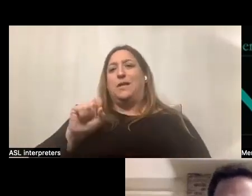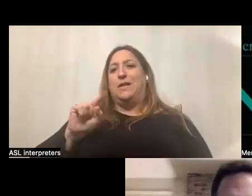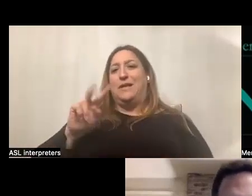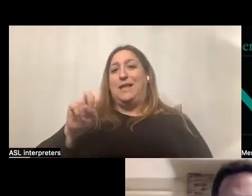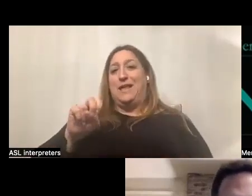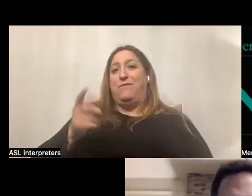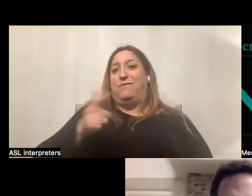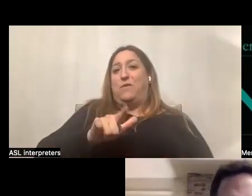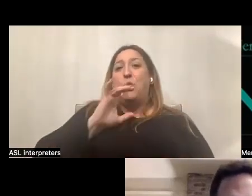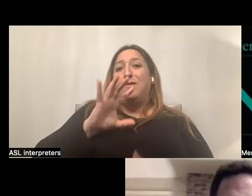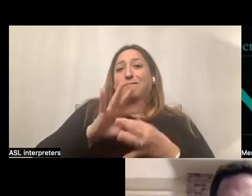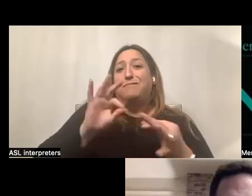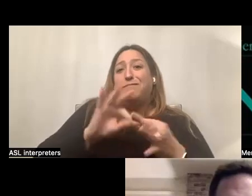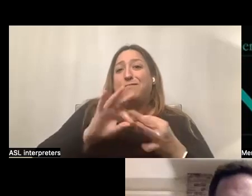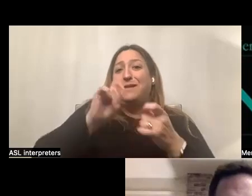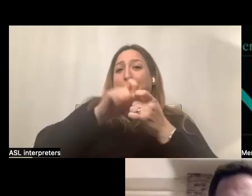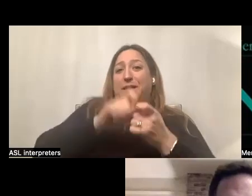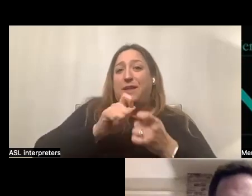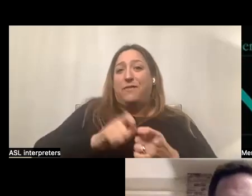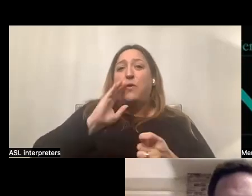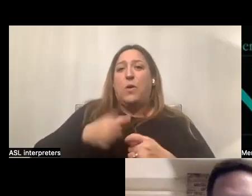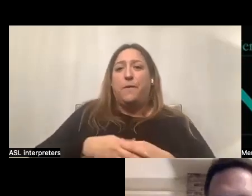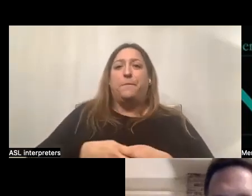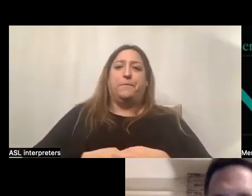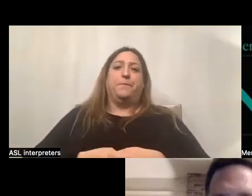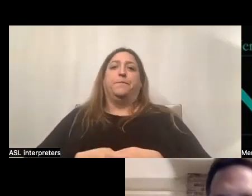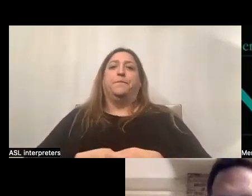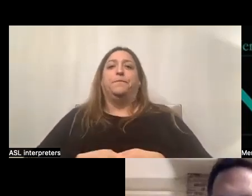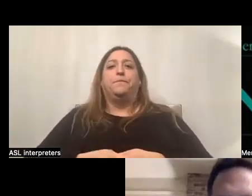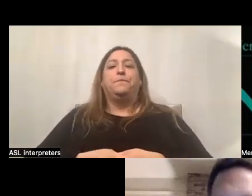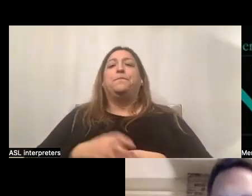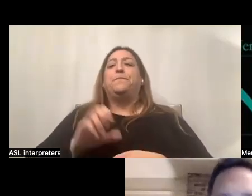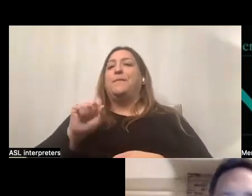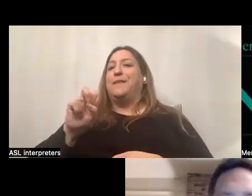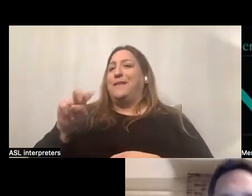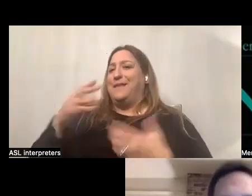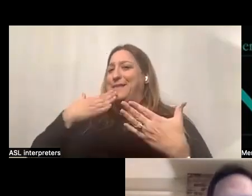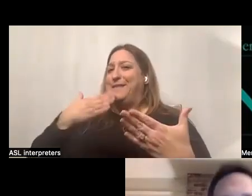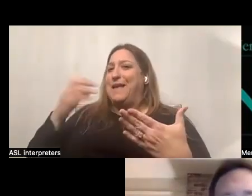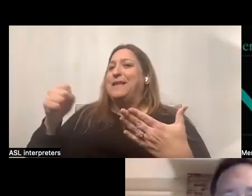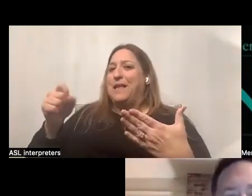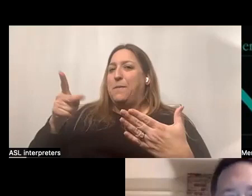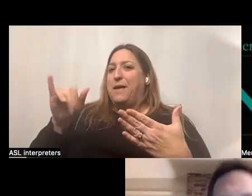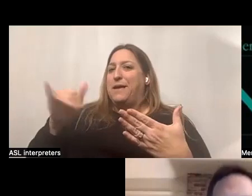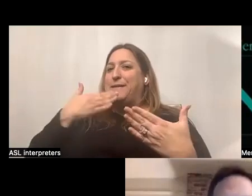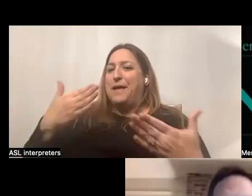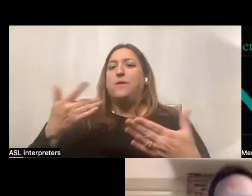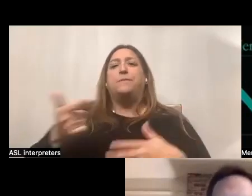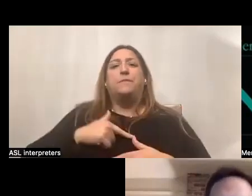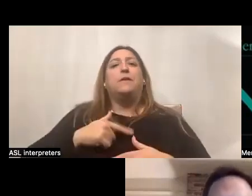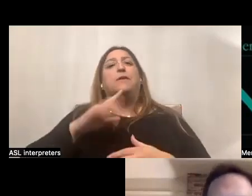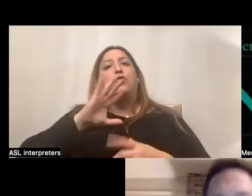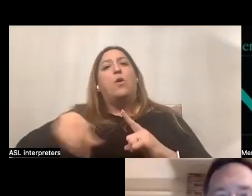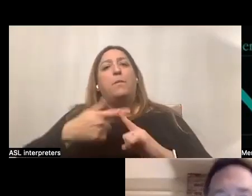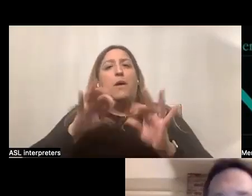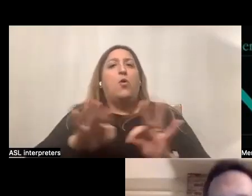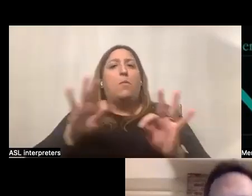little bit more about kind of some specifics around that. Yes. Thank you, Patty. So I'd like to talk to you about the importance of being